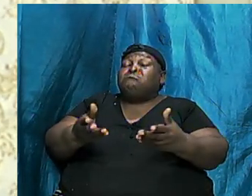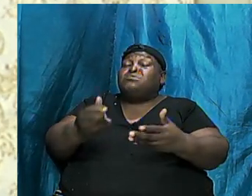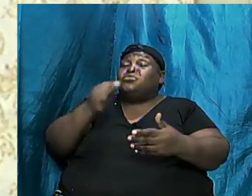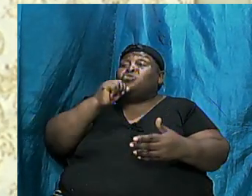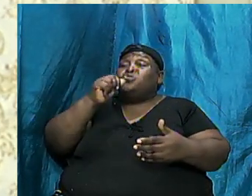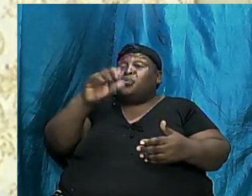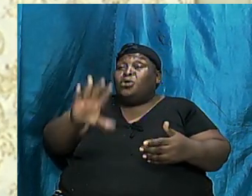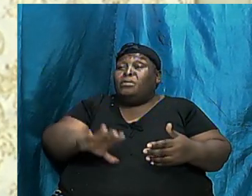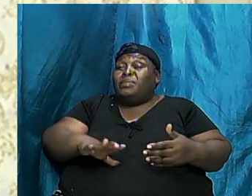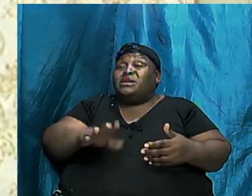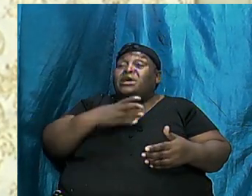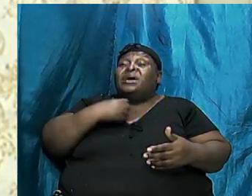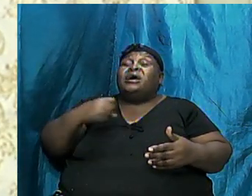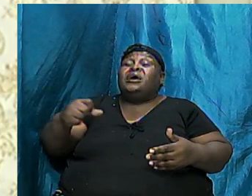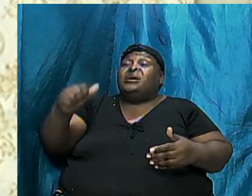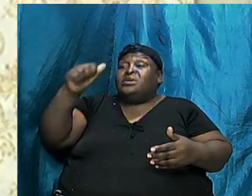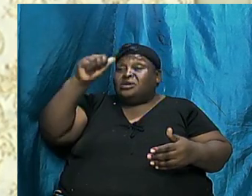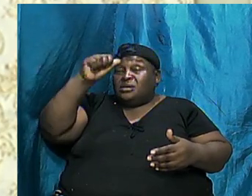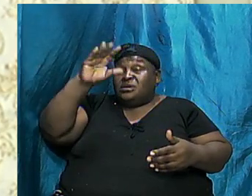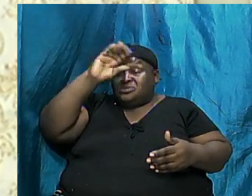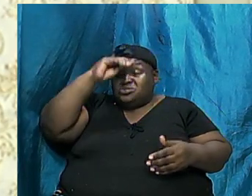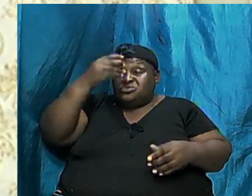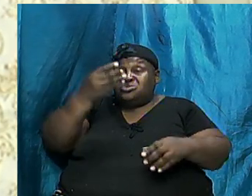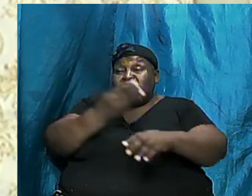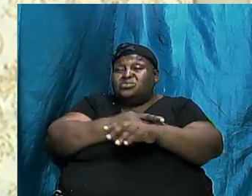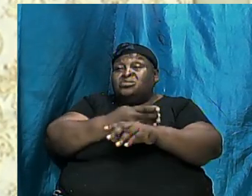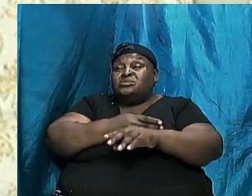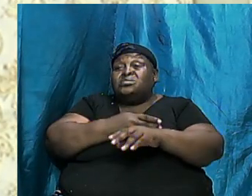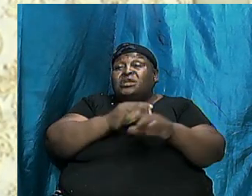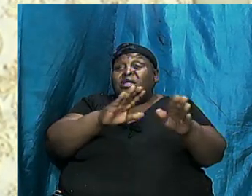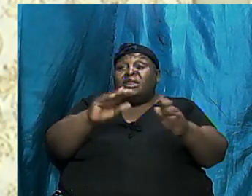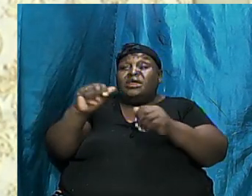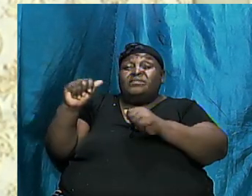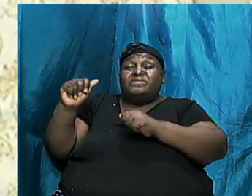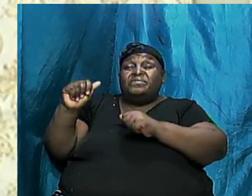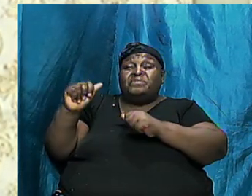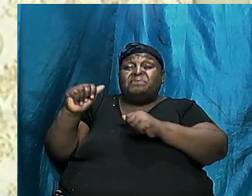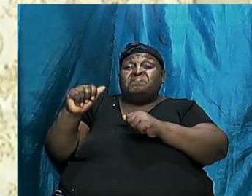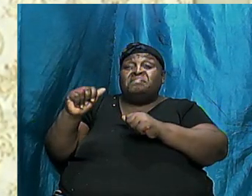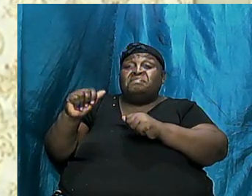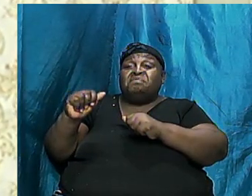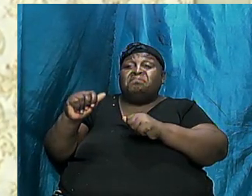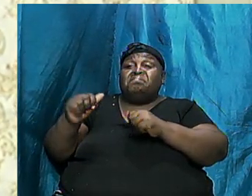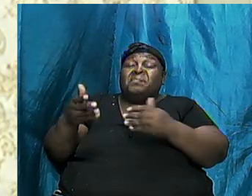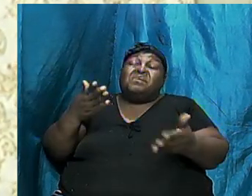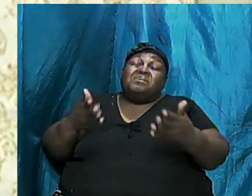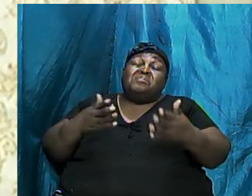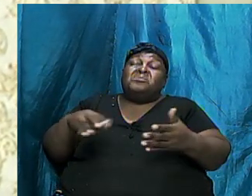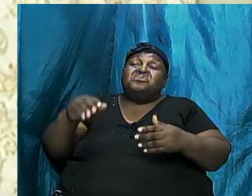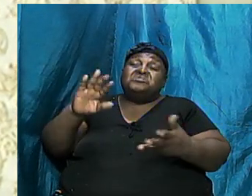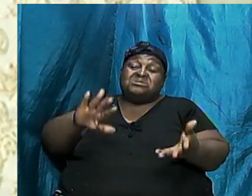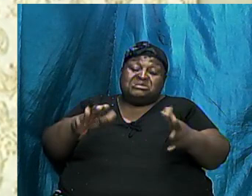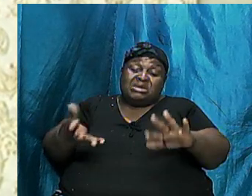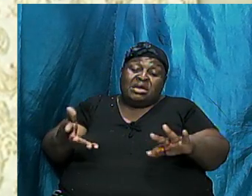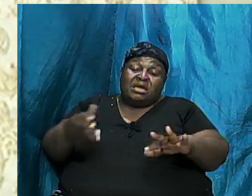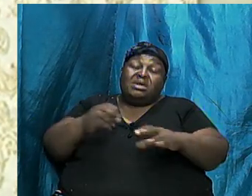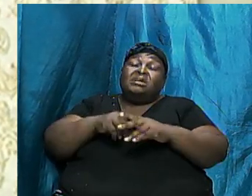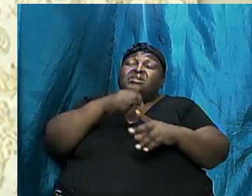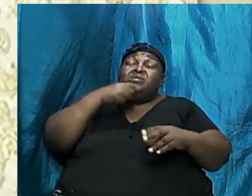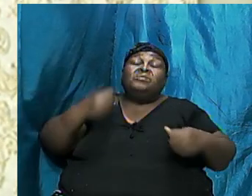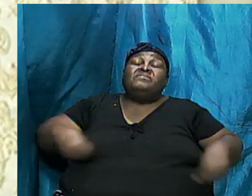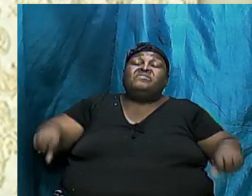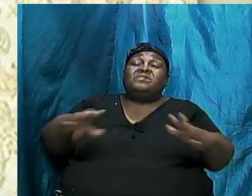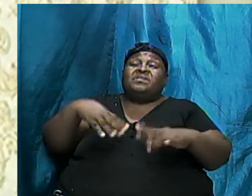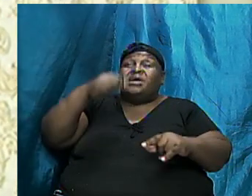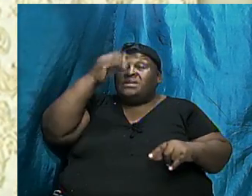And They Left And They Almost Died In The Wilderness But God Provided For Them And